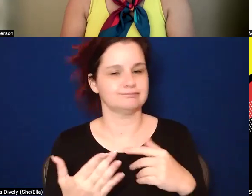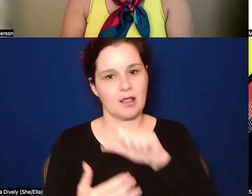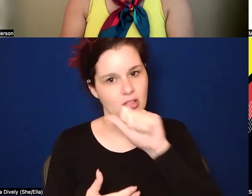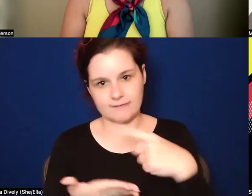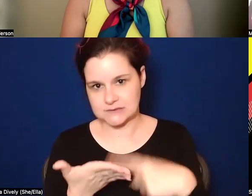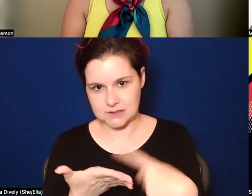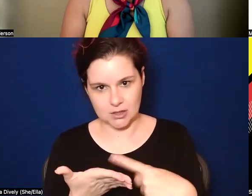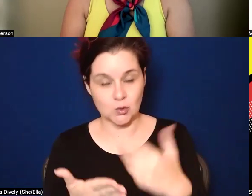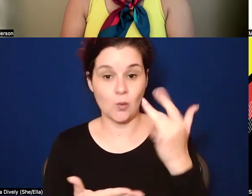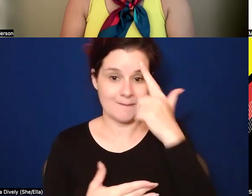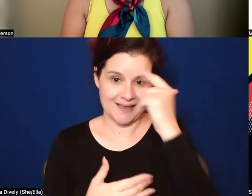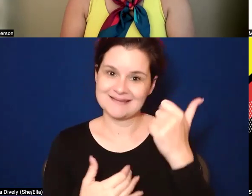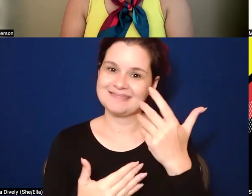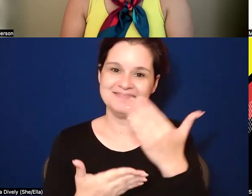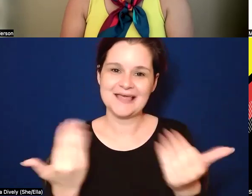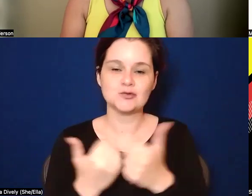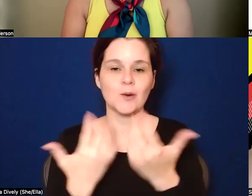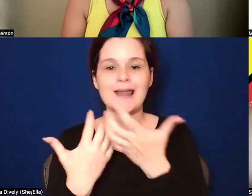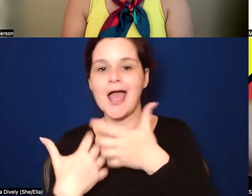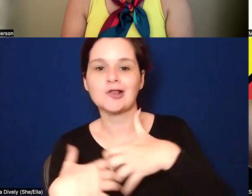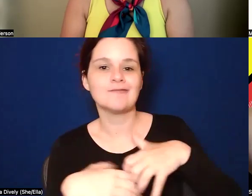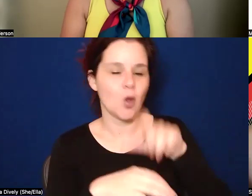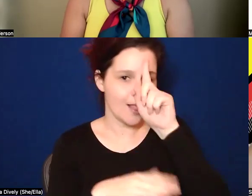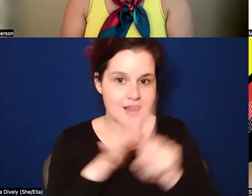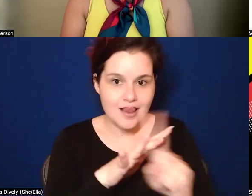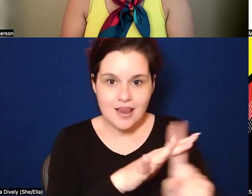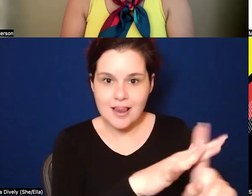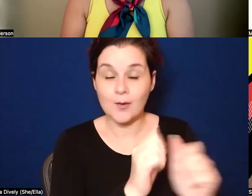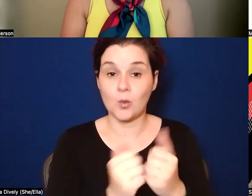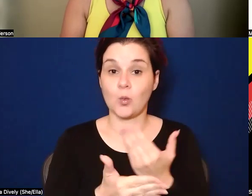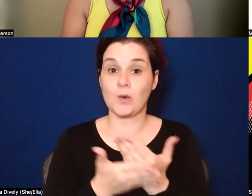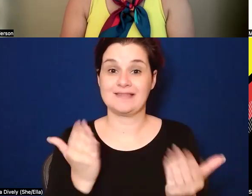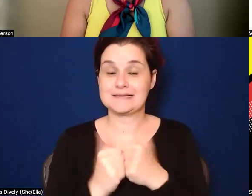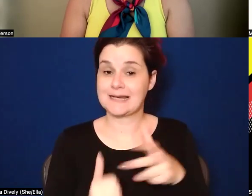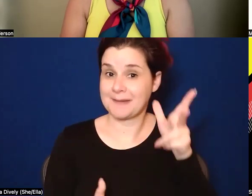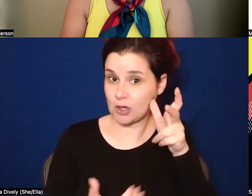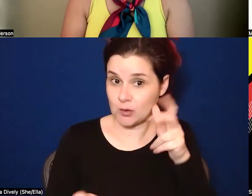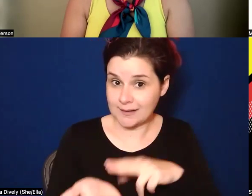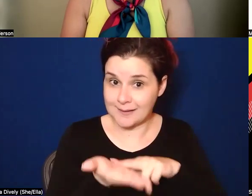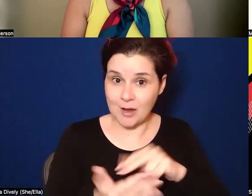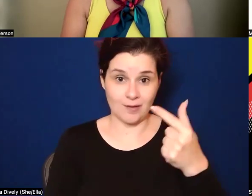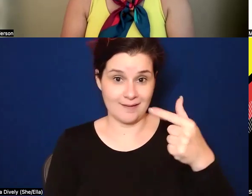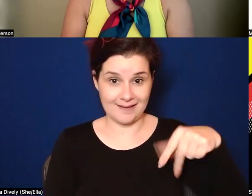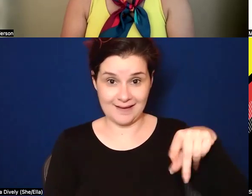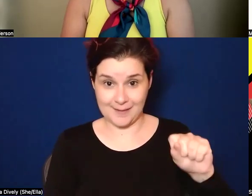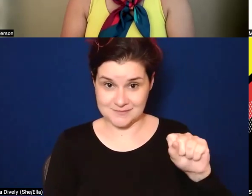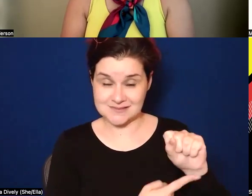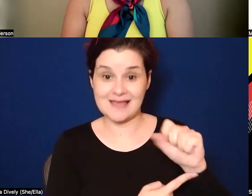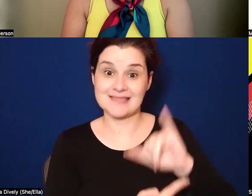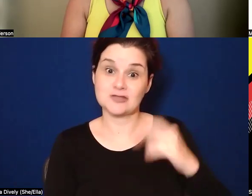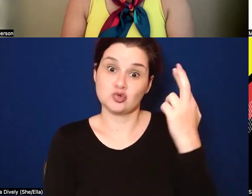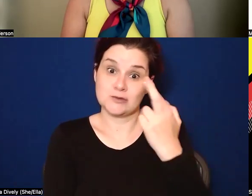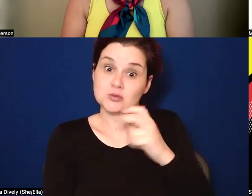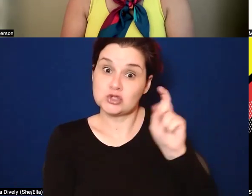because things just kind of naturally flow and pop up in our heads. And one of the things I'm hearing is about gaps. And that's one of the reasons that we should,